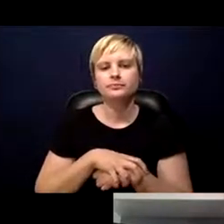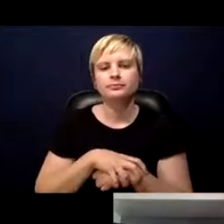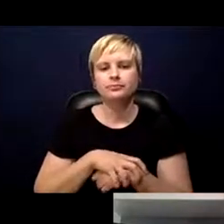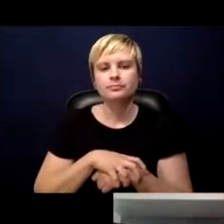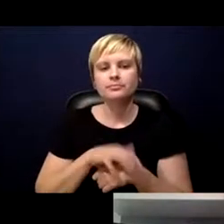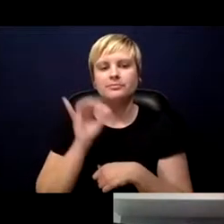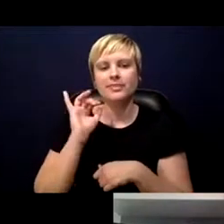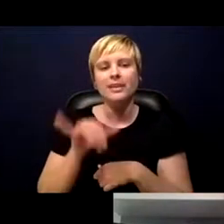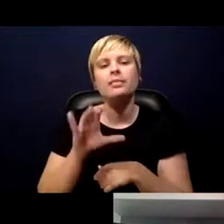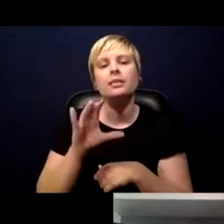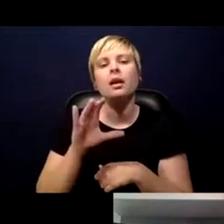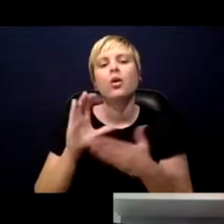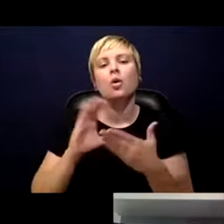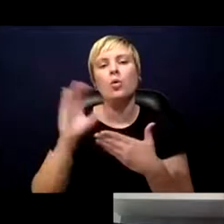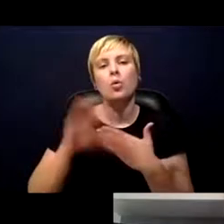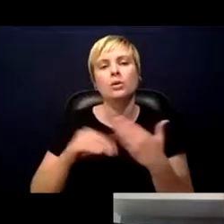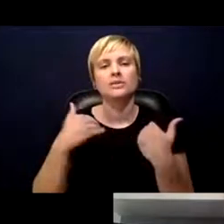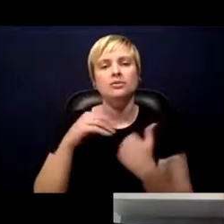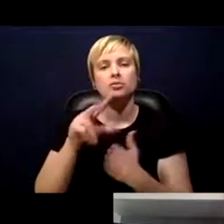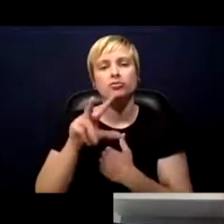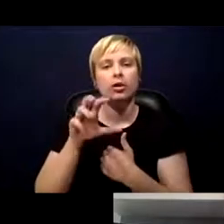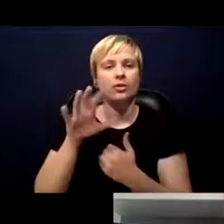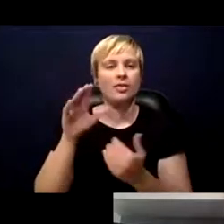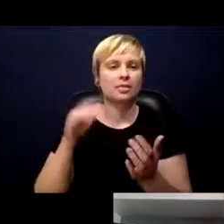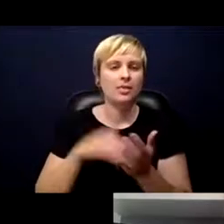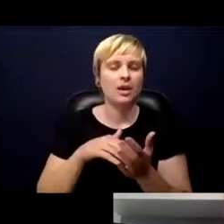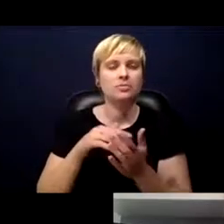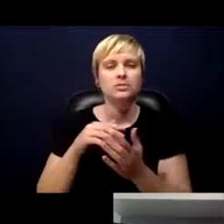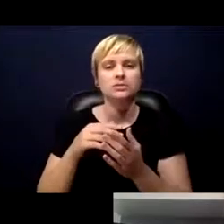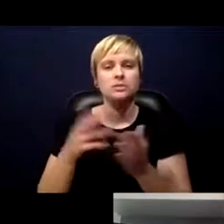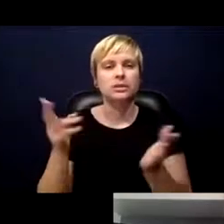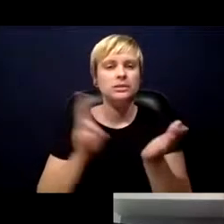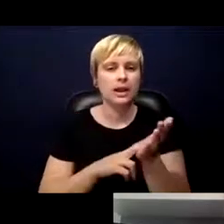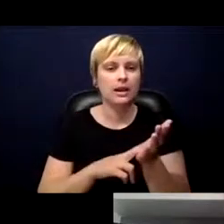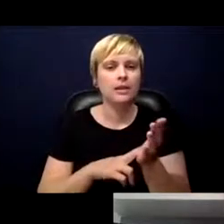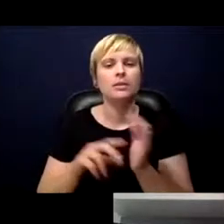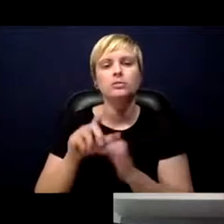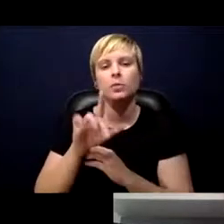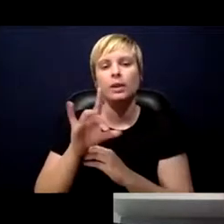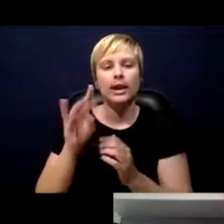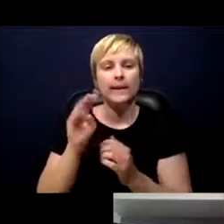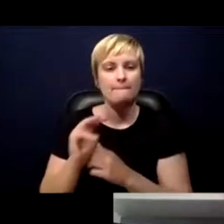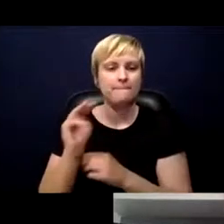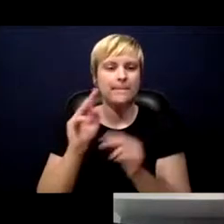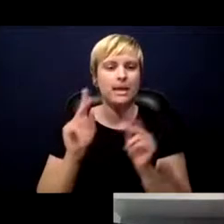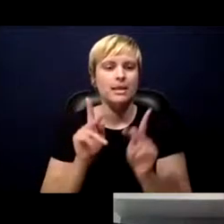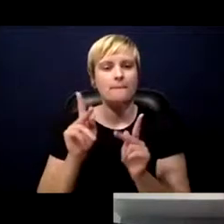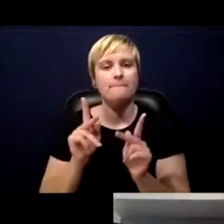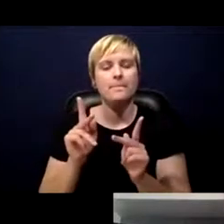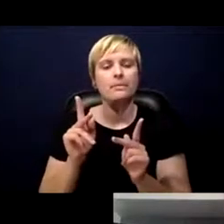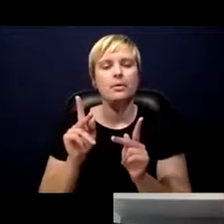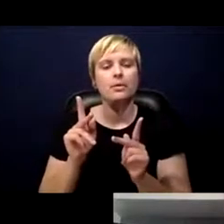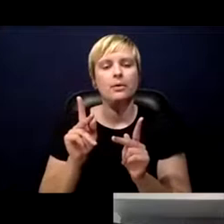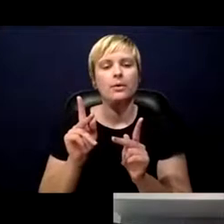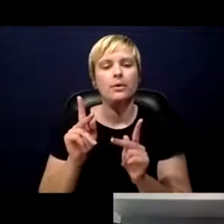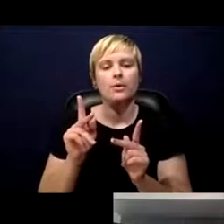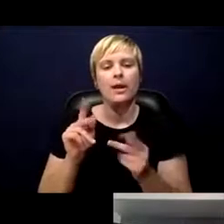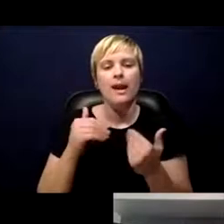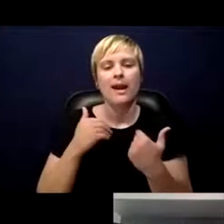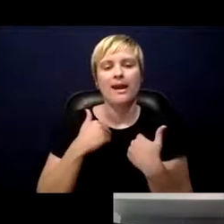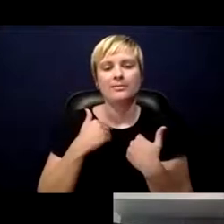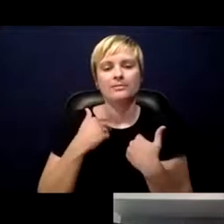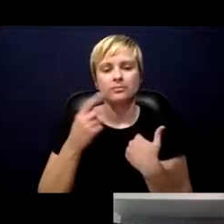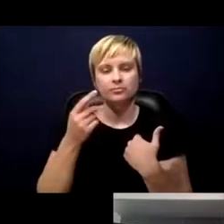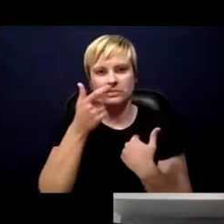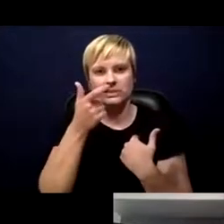and about 28 million people have watched the